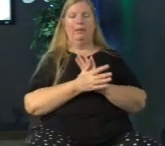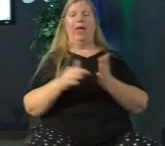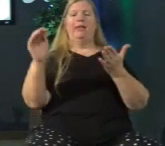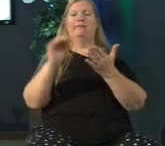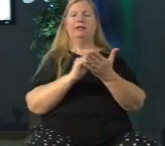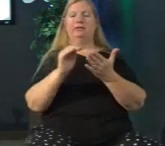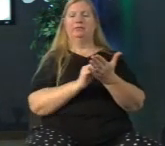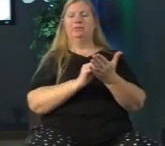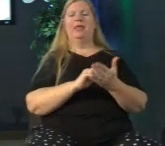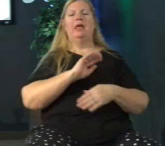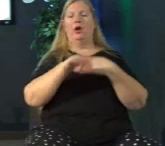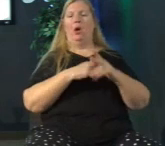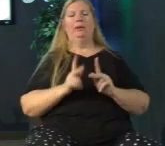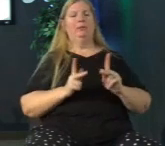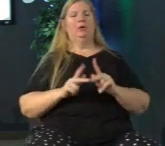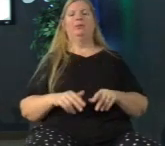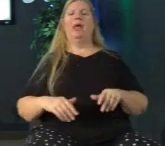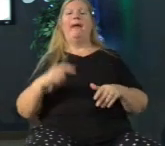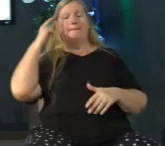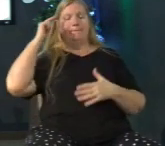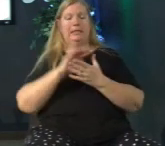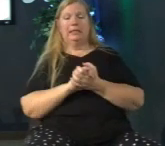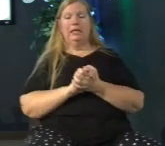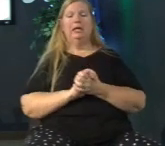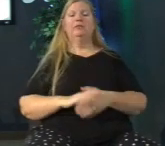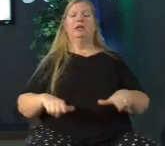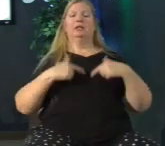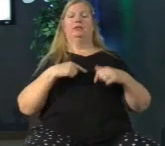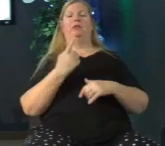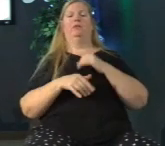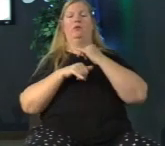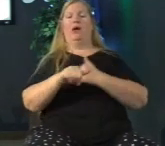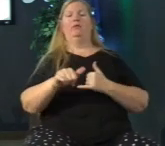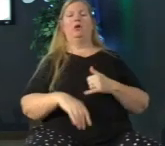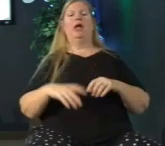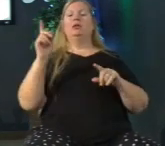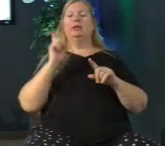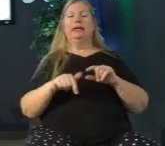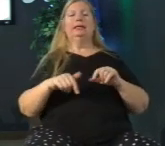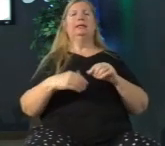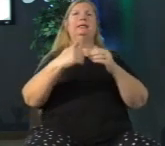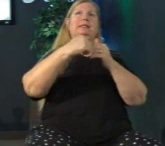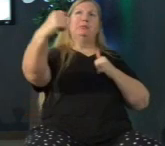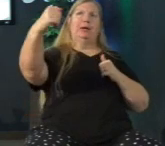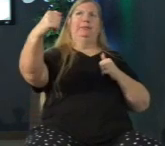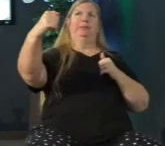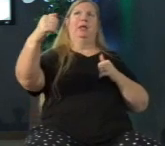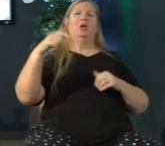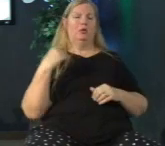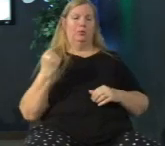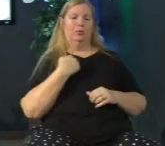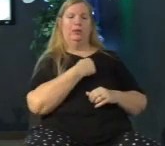him would have eternal life and nothing can snatch us from his hand thank you Lord